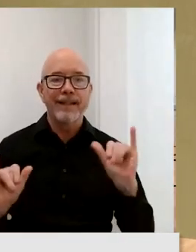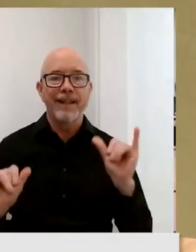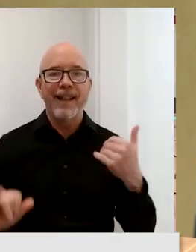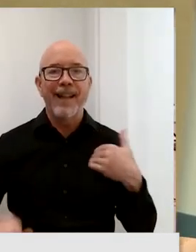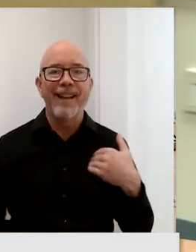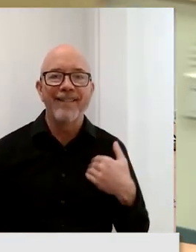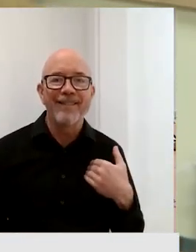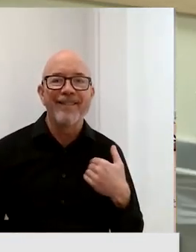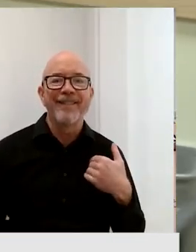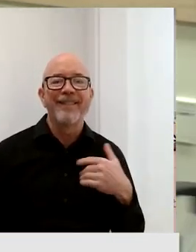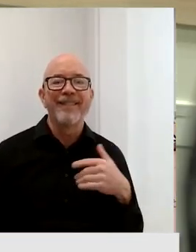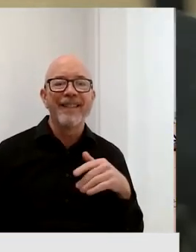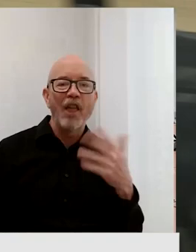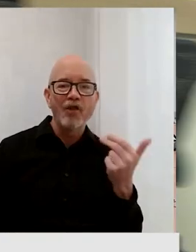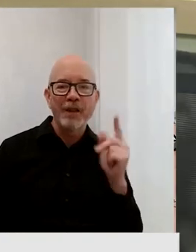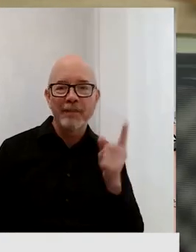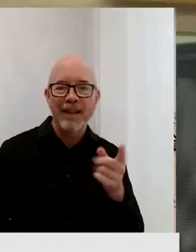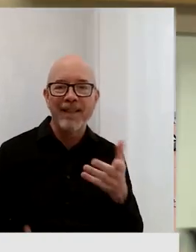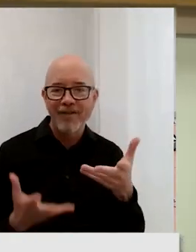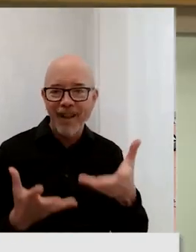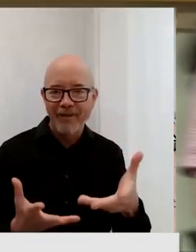Still have 13 minutes left.